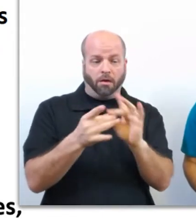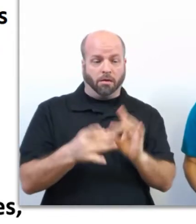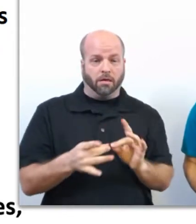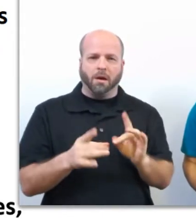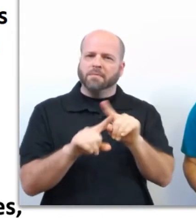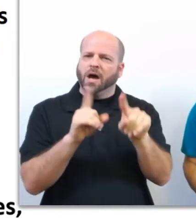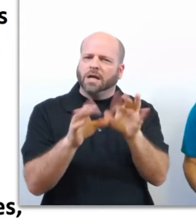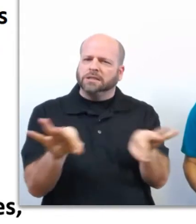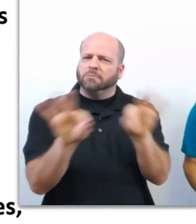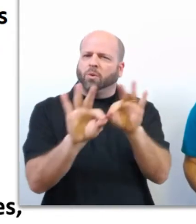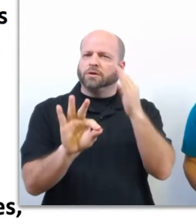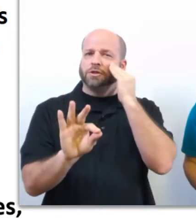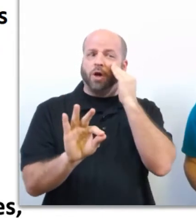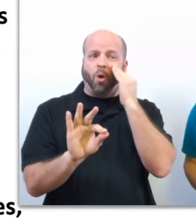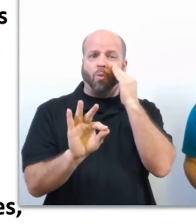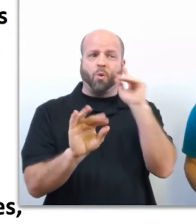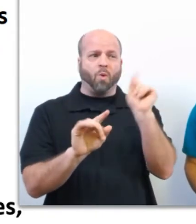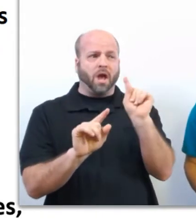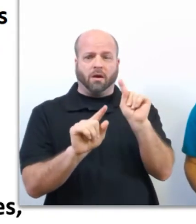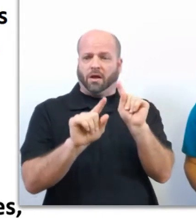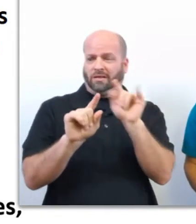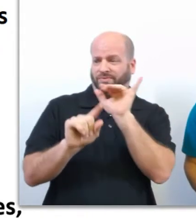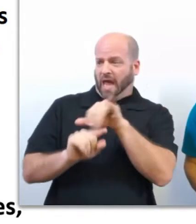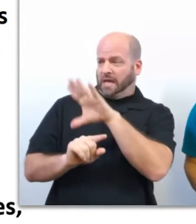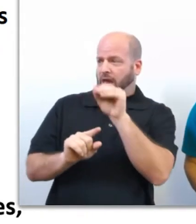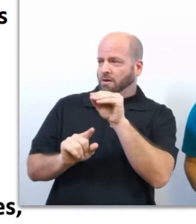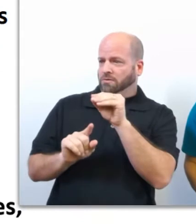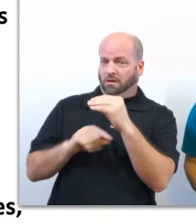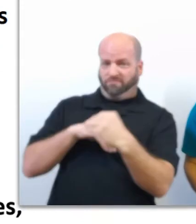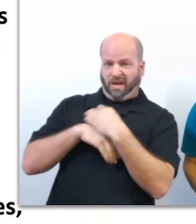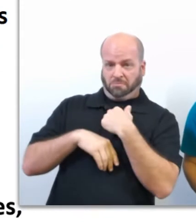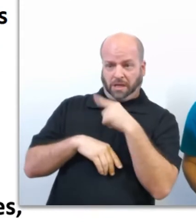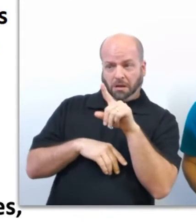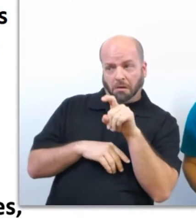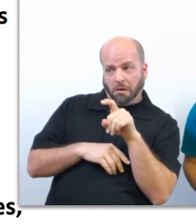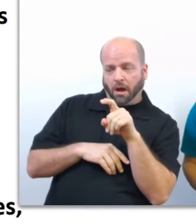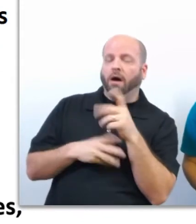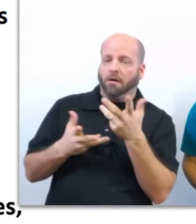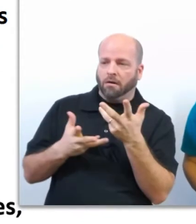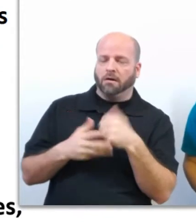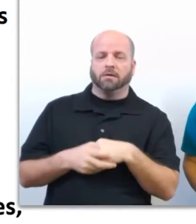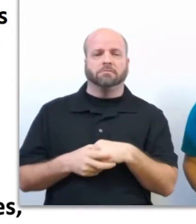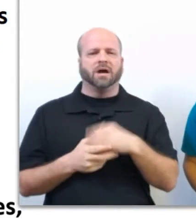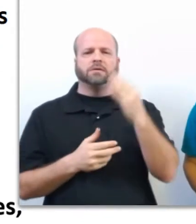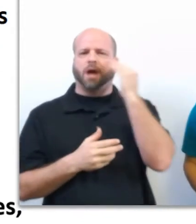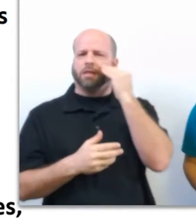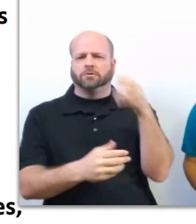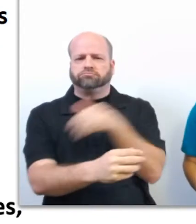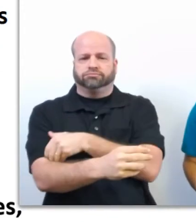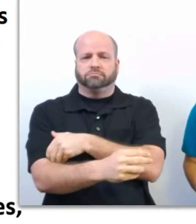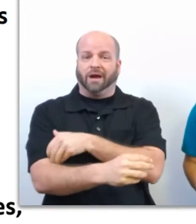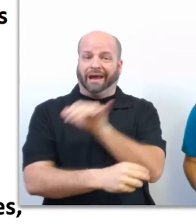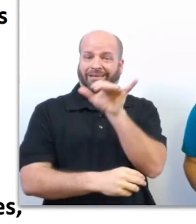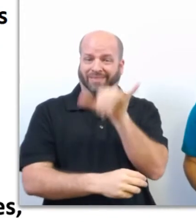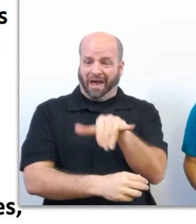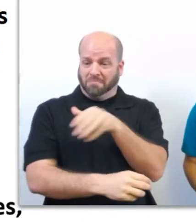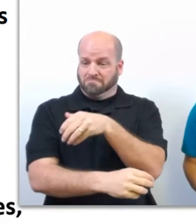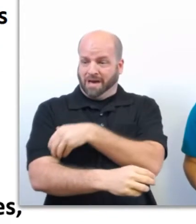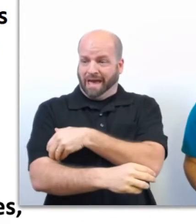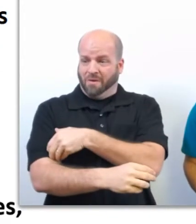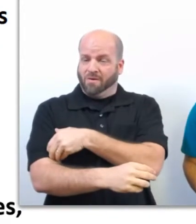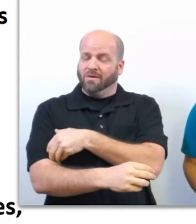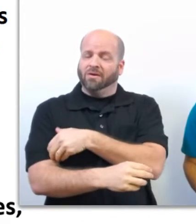important to know where you are in relation to other points of interest. Knowledge is power, and in the case of severe weather,